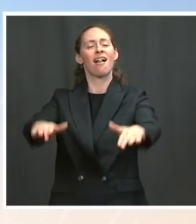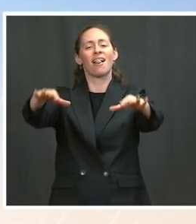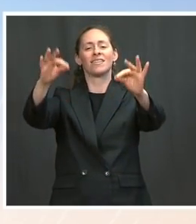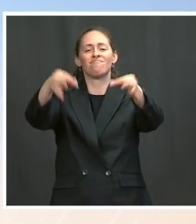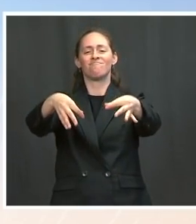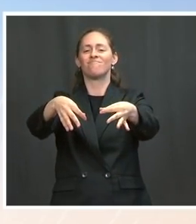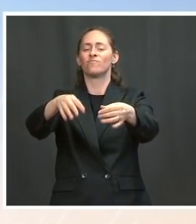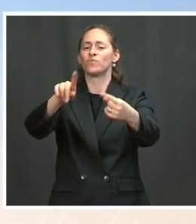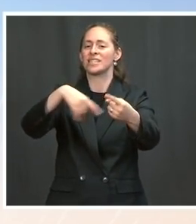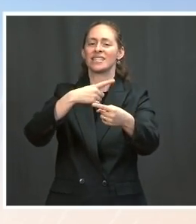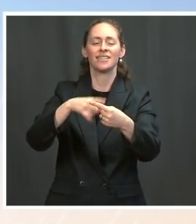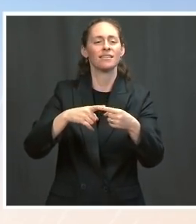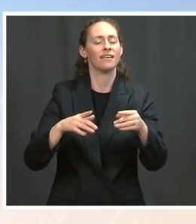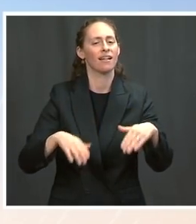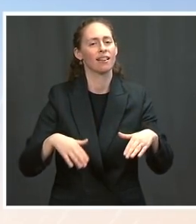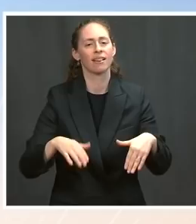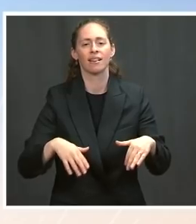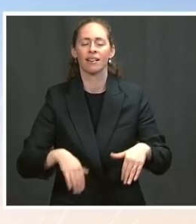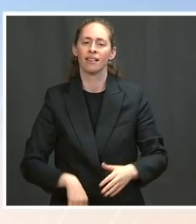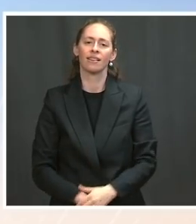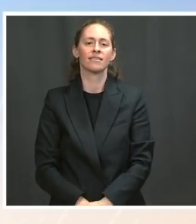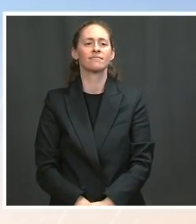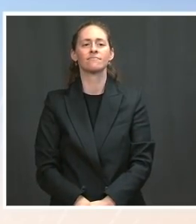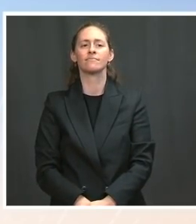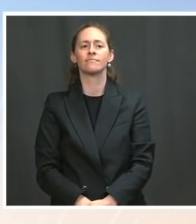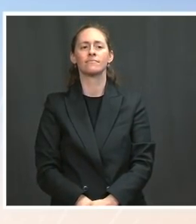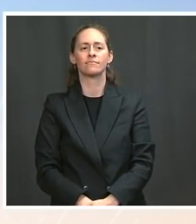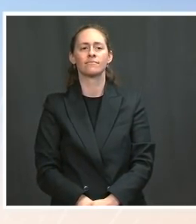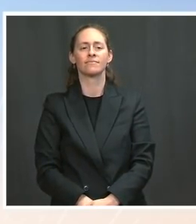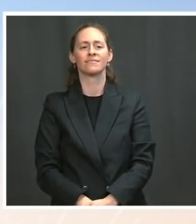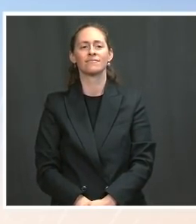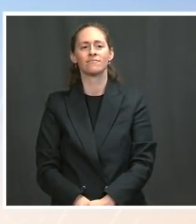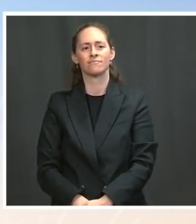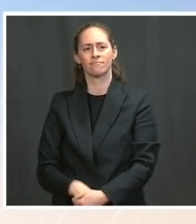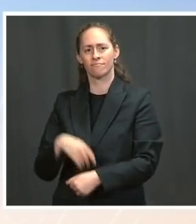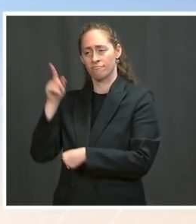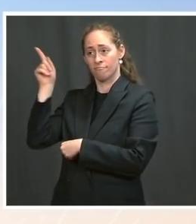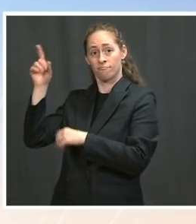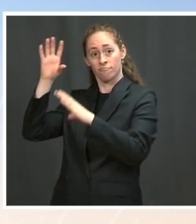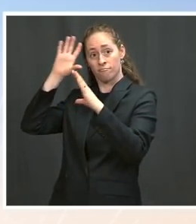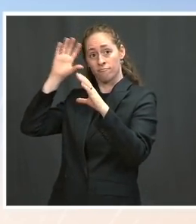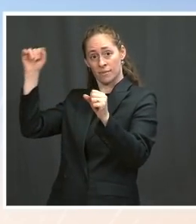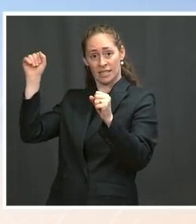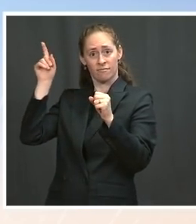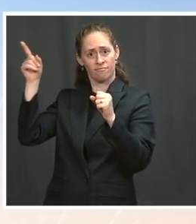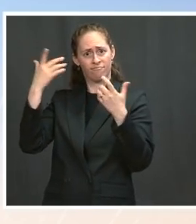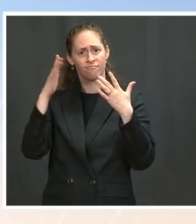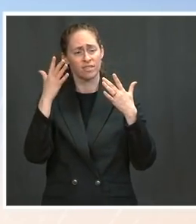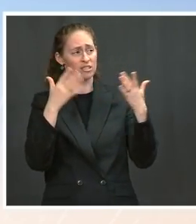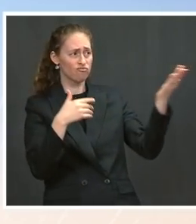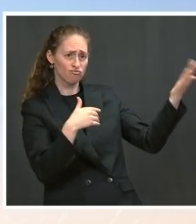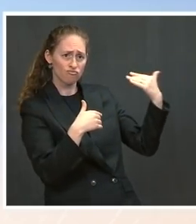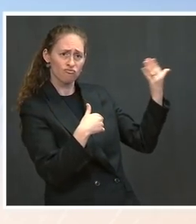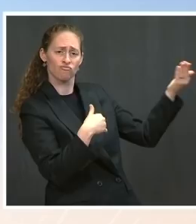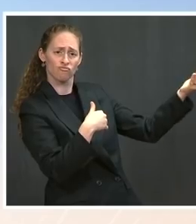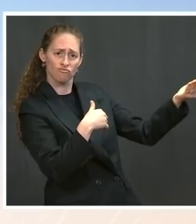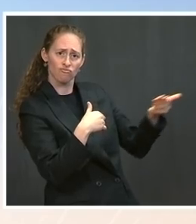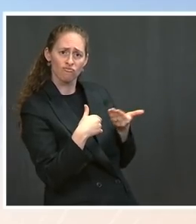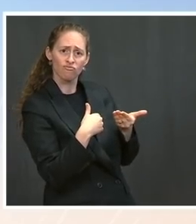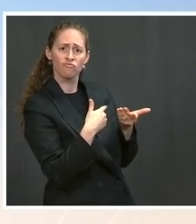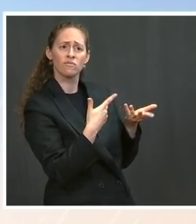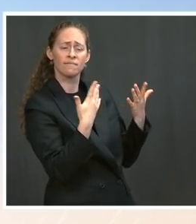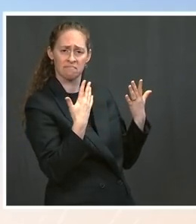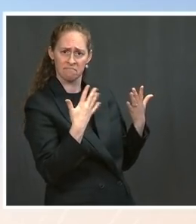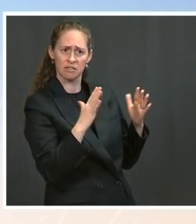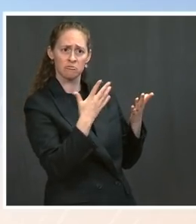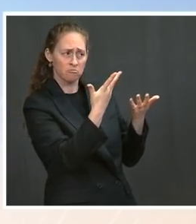invited him to participate in that meeting because he thinks it would be a good step forward in the relationship to deescalate, to ensure we